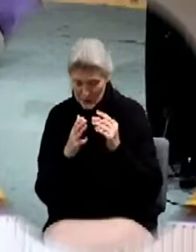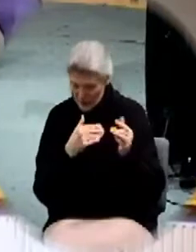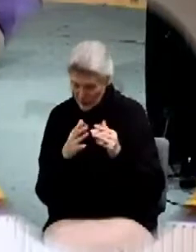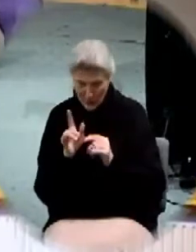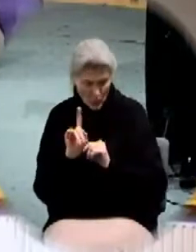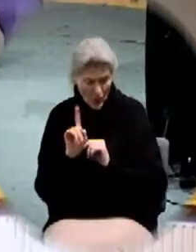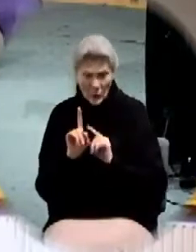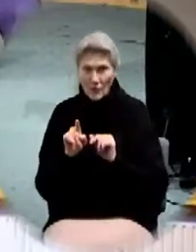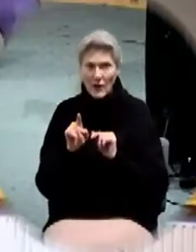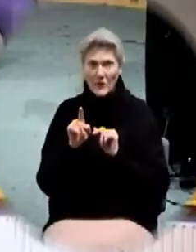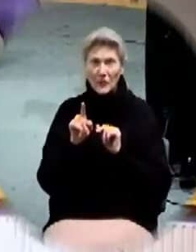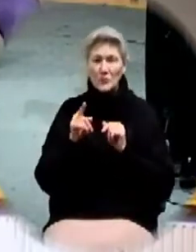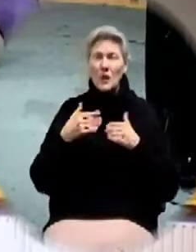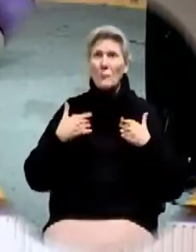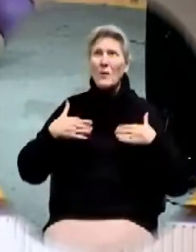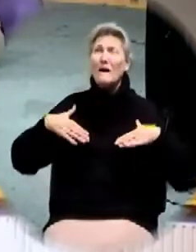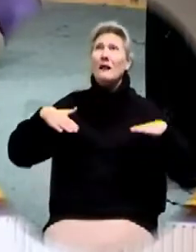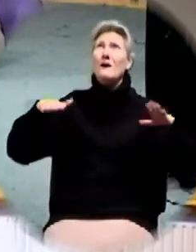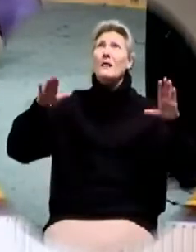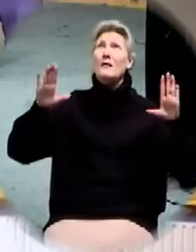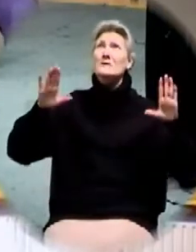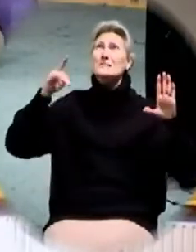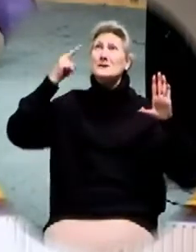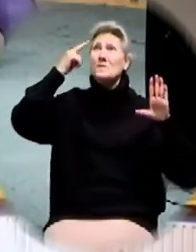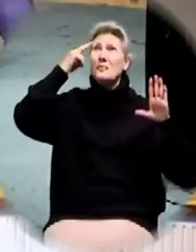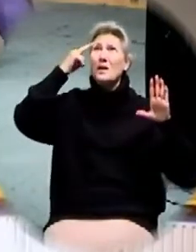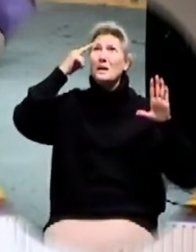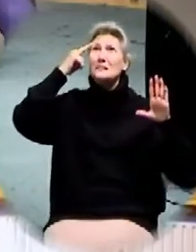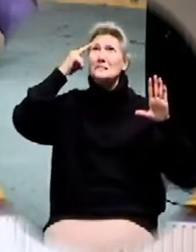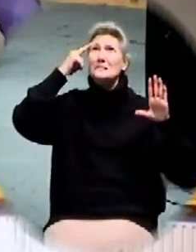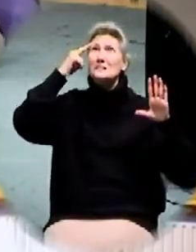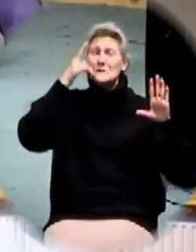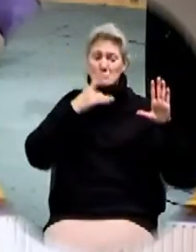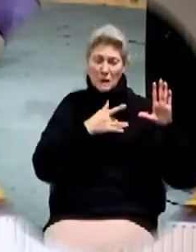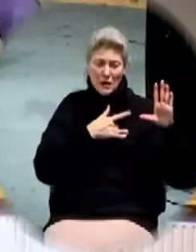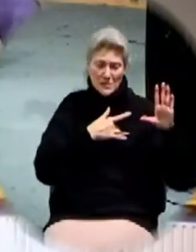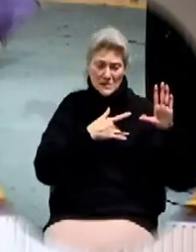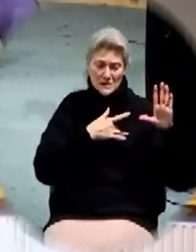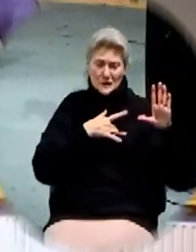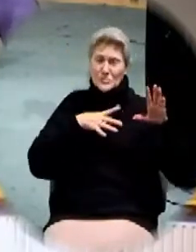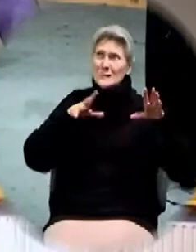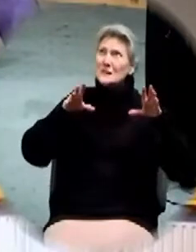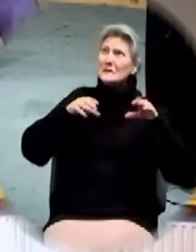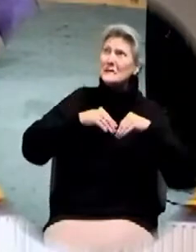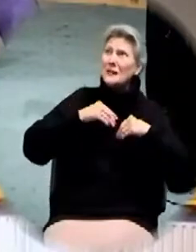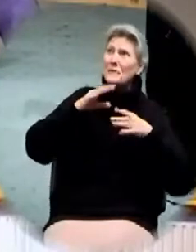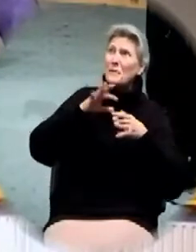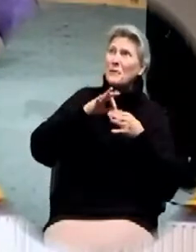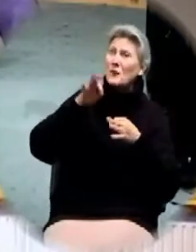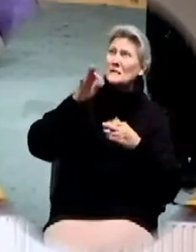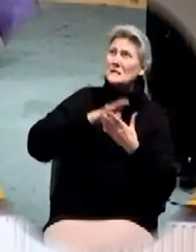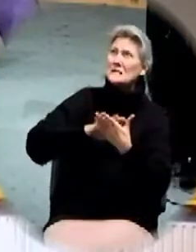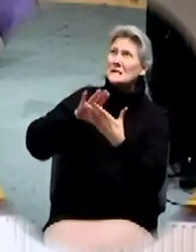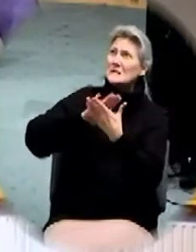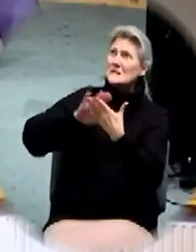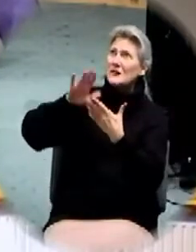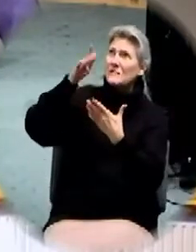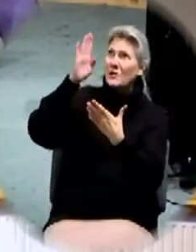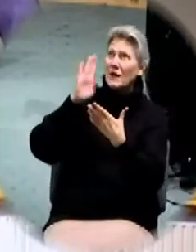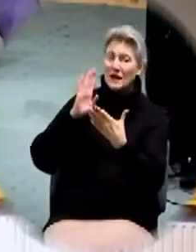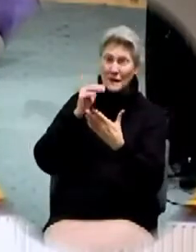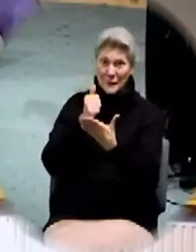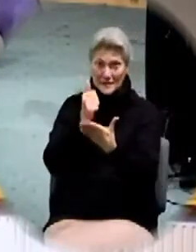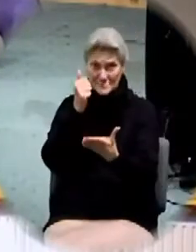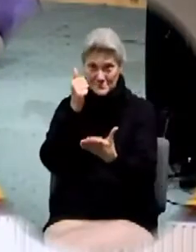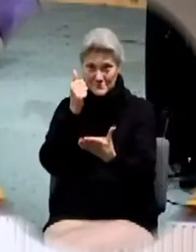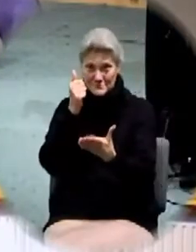are, that we open our hearts and our minds to the presence and power of God. Amen? Amen. You know, the interesting